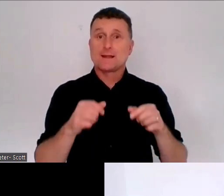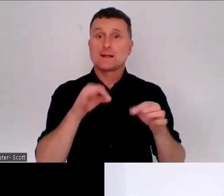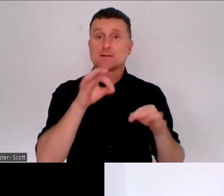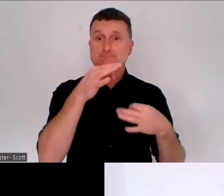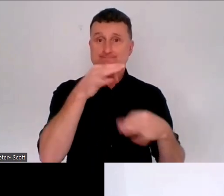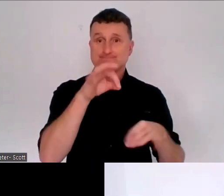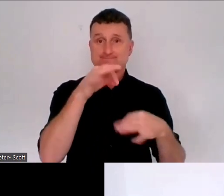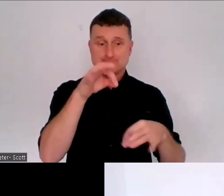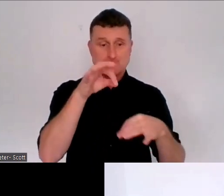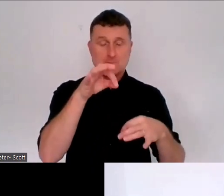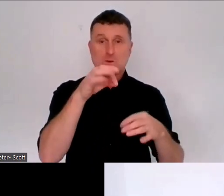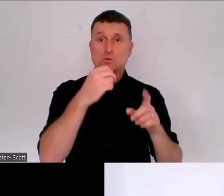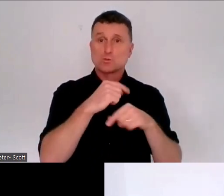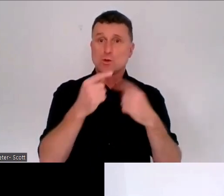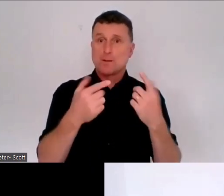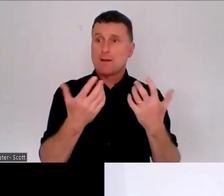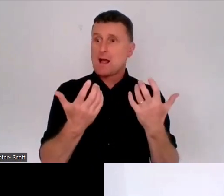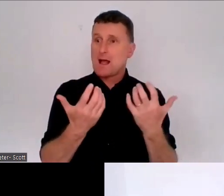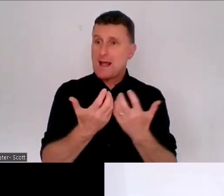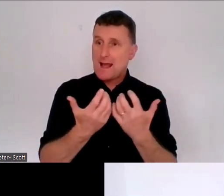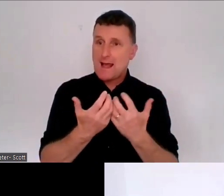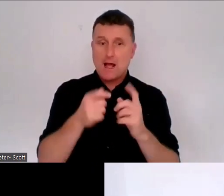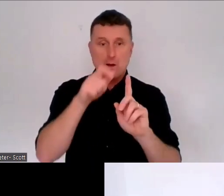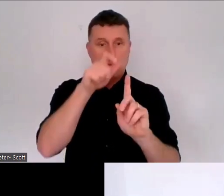be involved in someone's decision making.